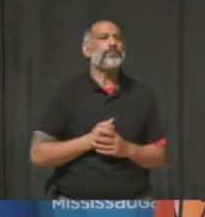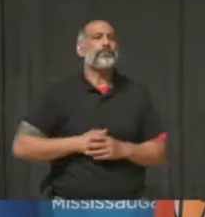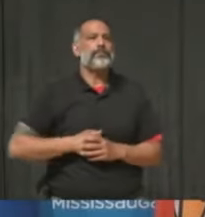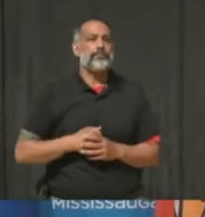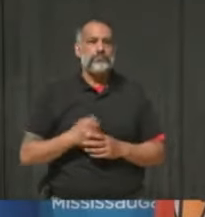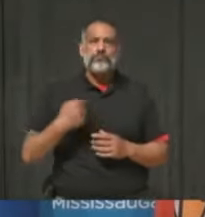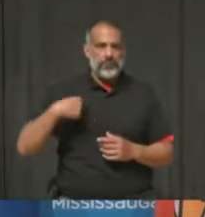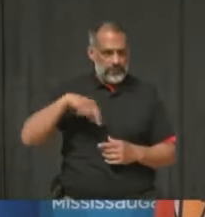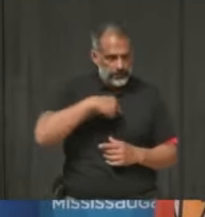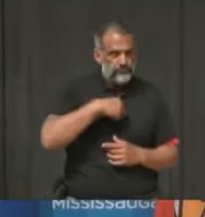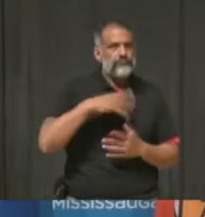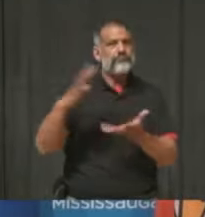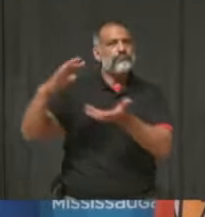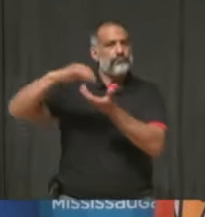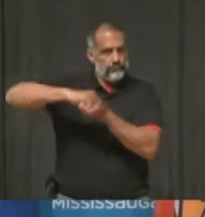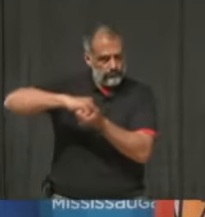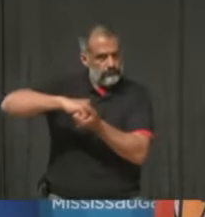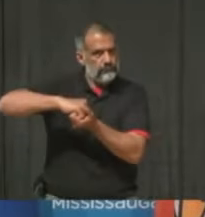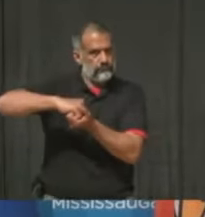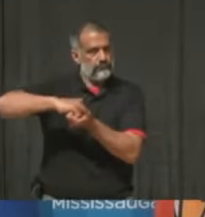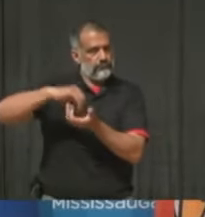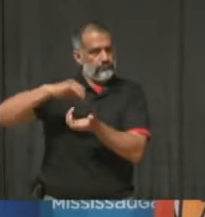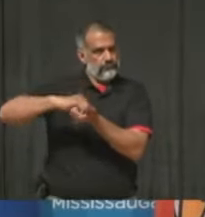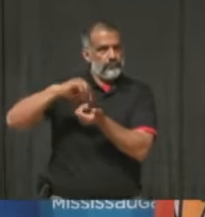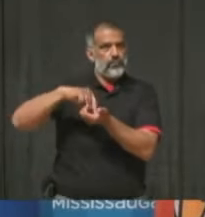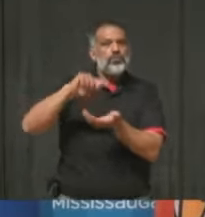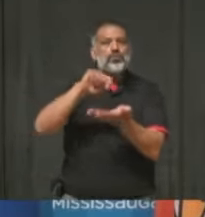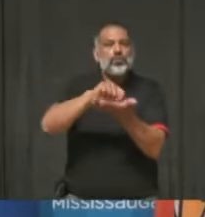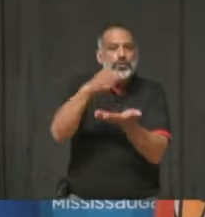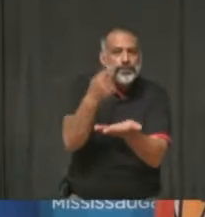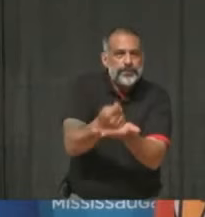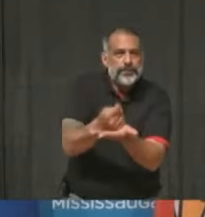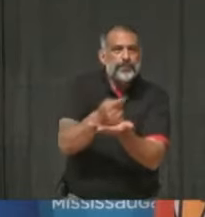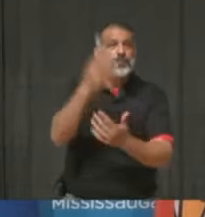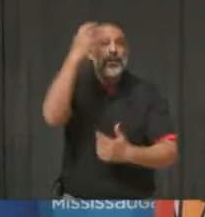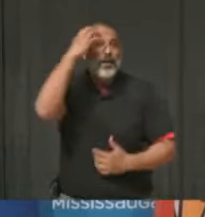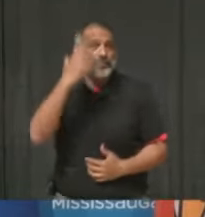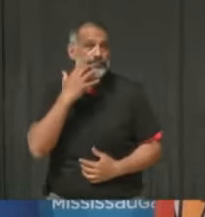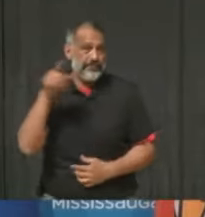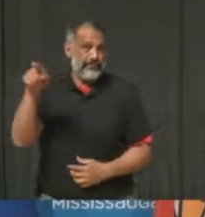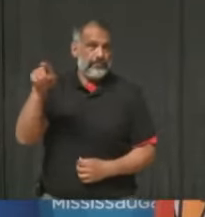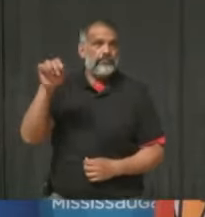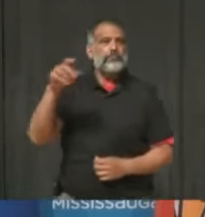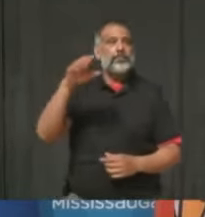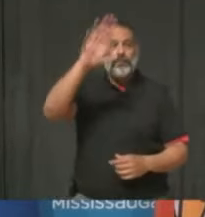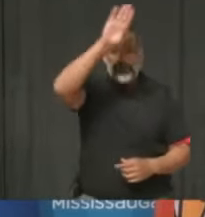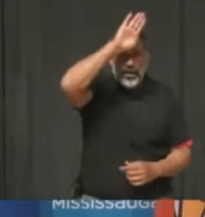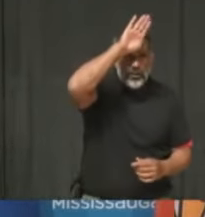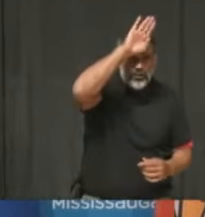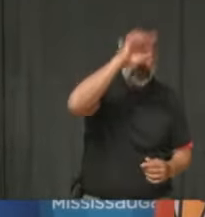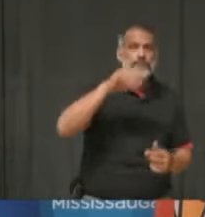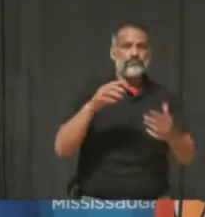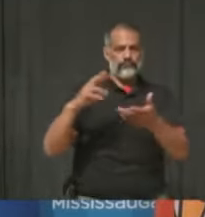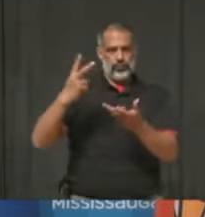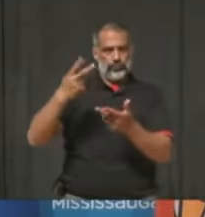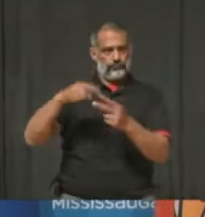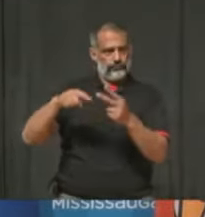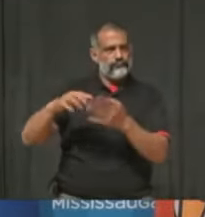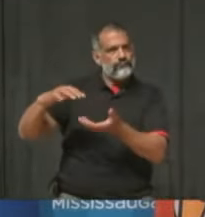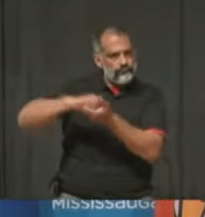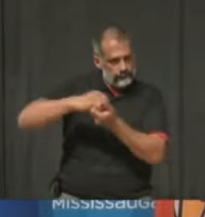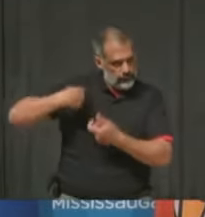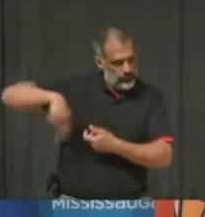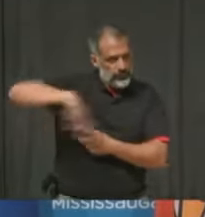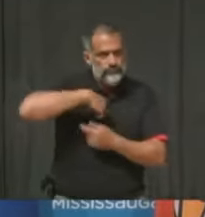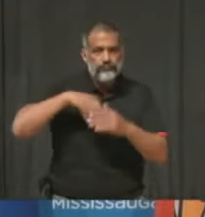in a partnership with Trillium Health Partners, and our firefighters entered into the clinic, and they were